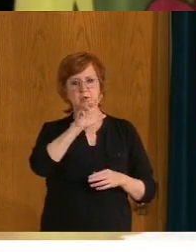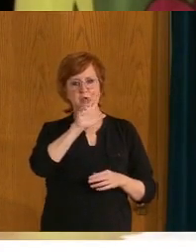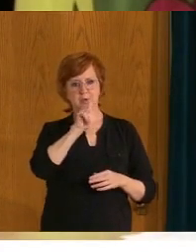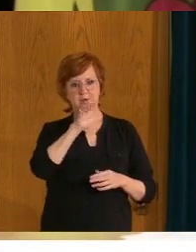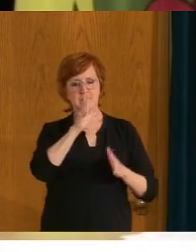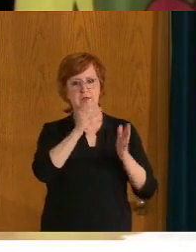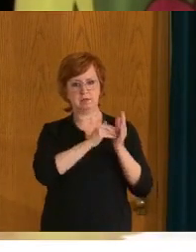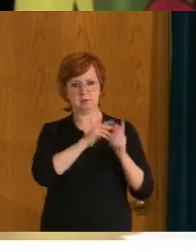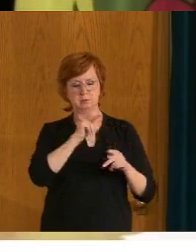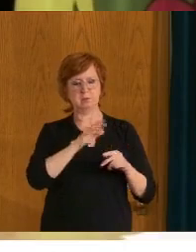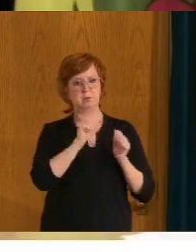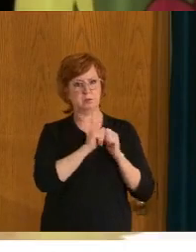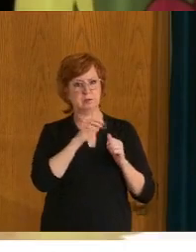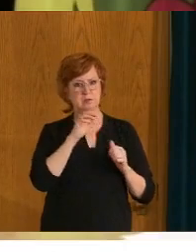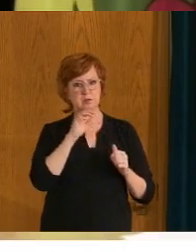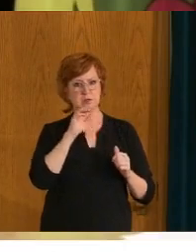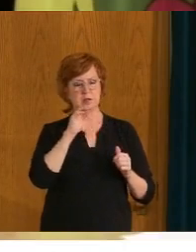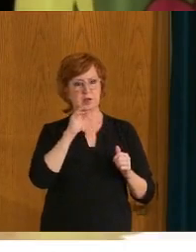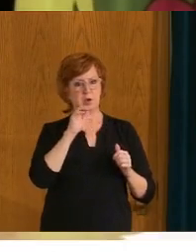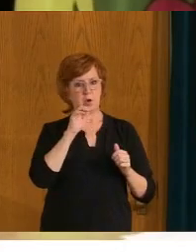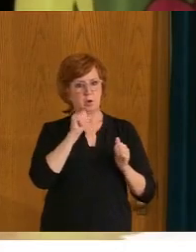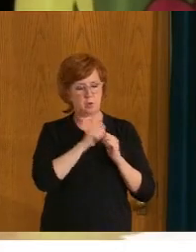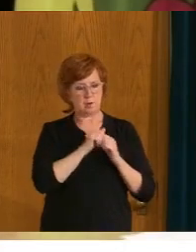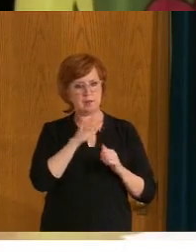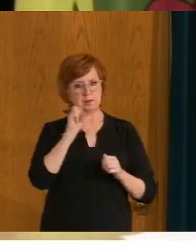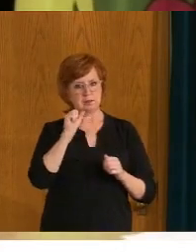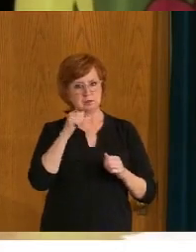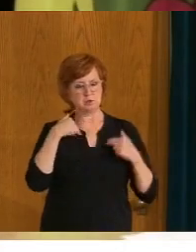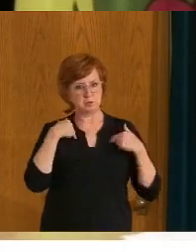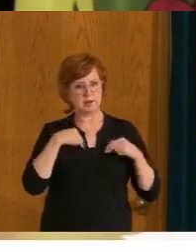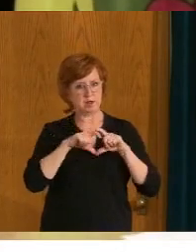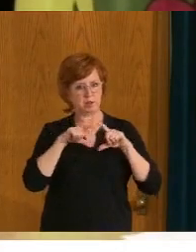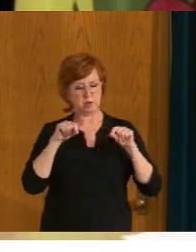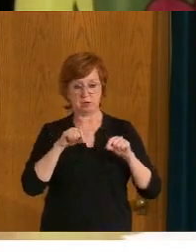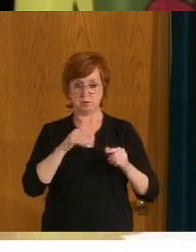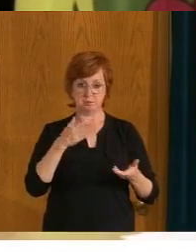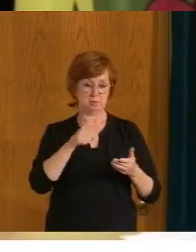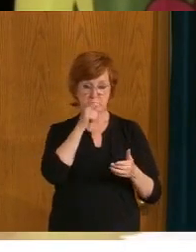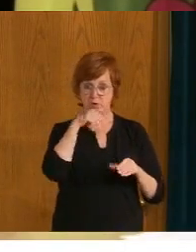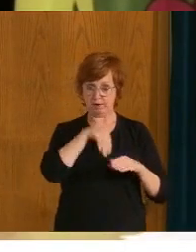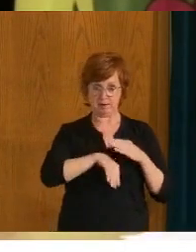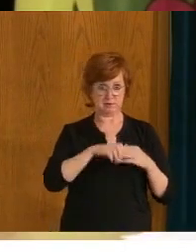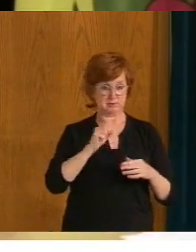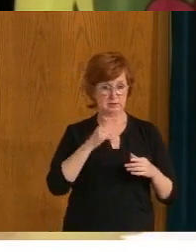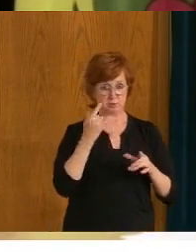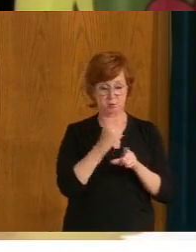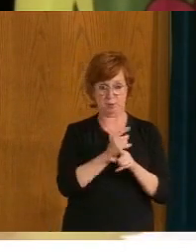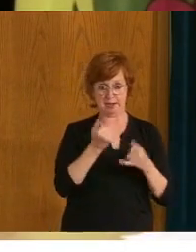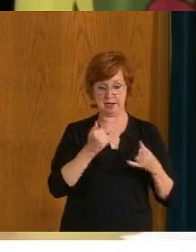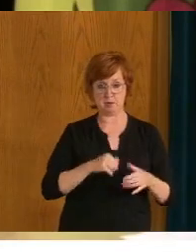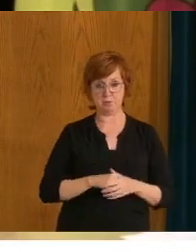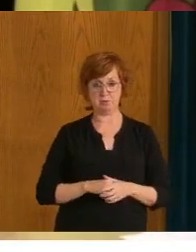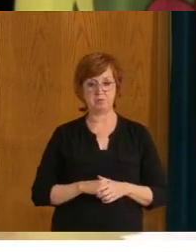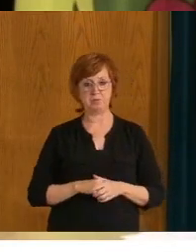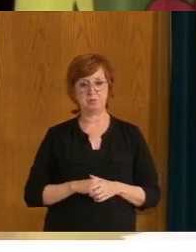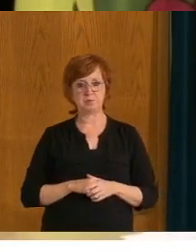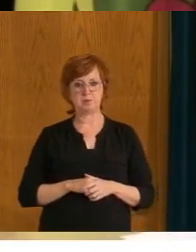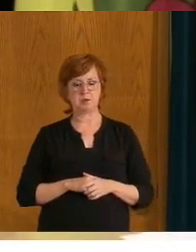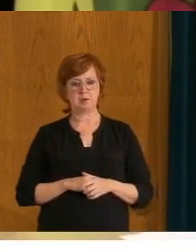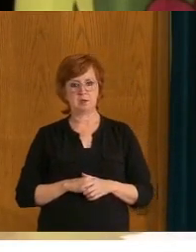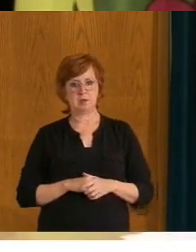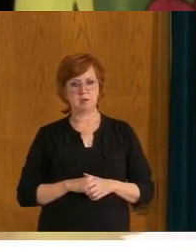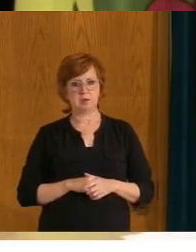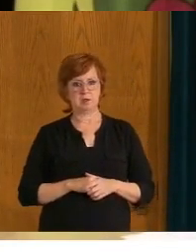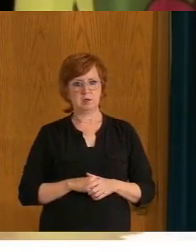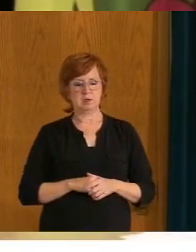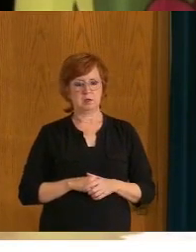have a Saskatchewan health card. No, pardon me, not necessarily in the province, but that do have a Saskatchewan, uh, health card. We, we know there's not 1.2,